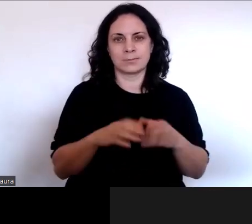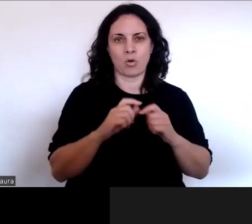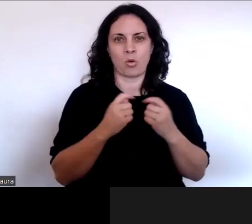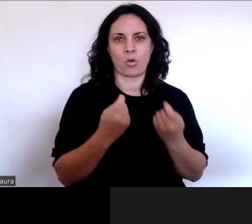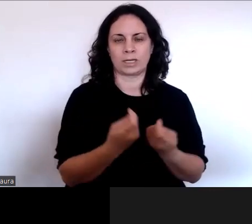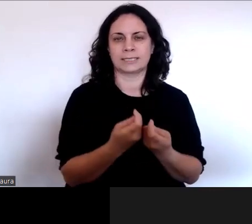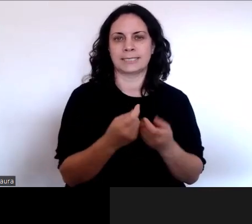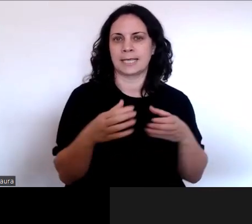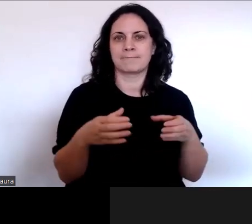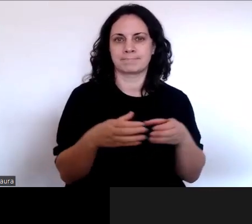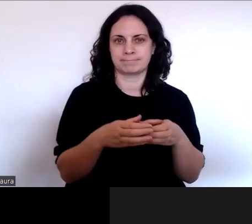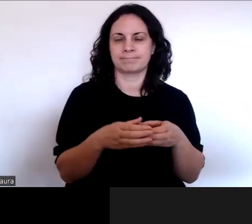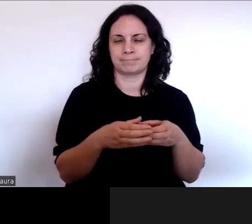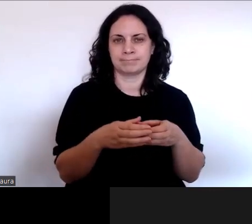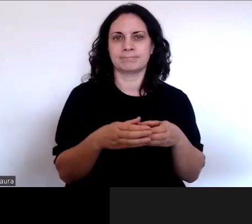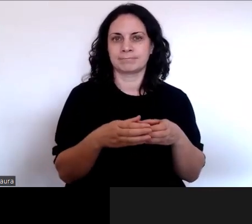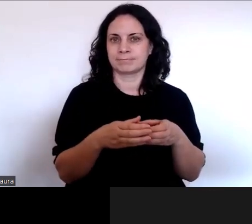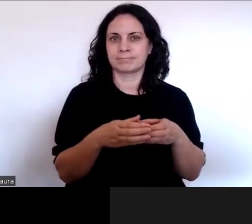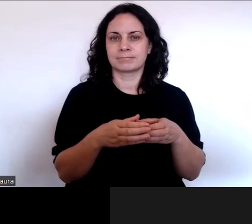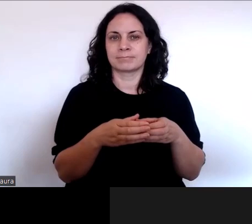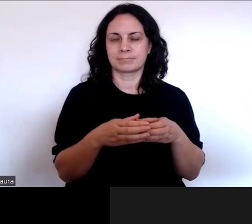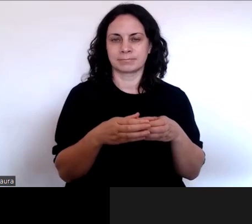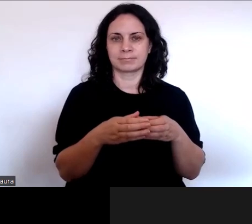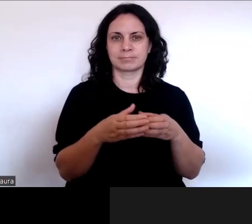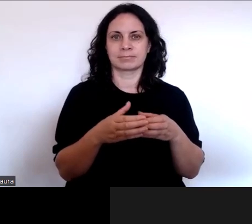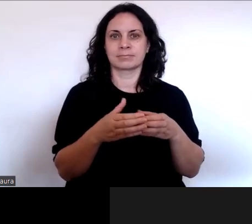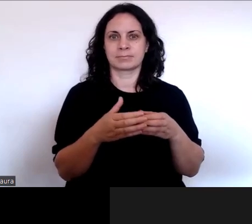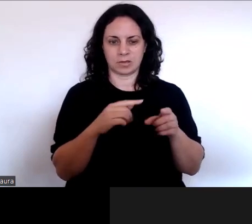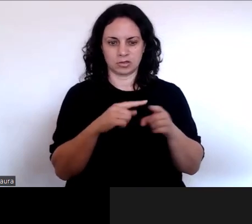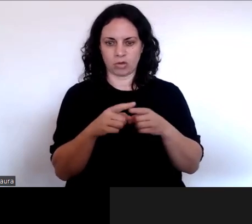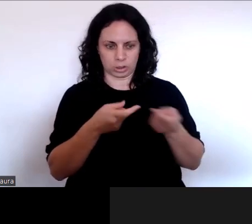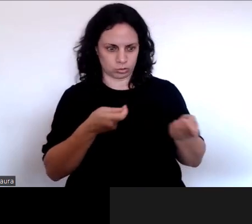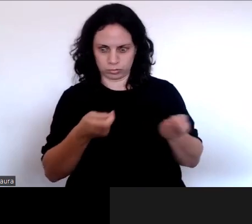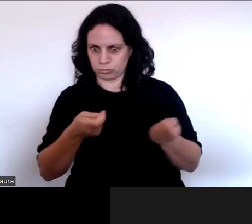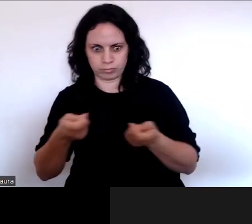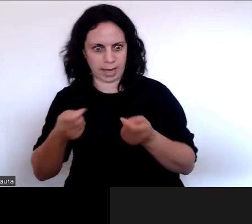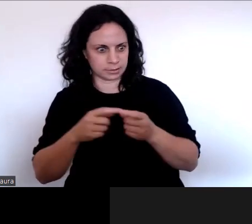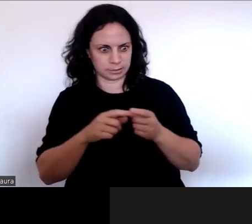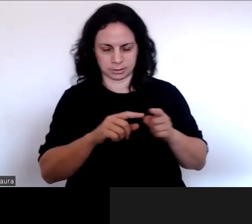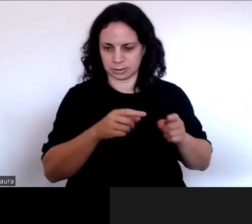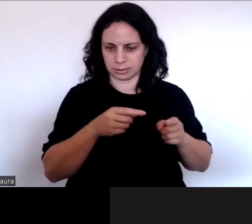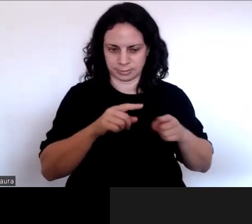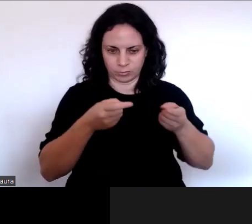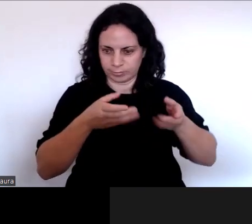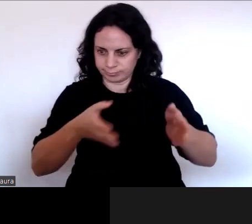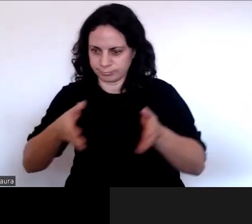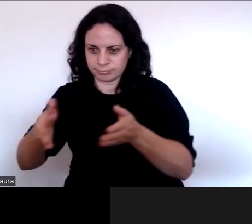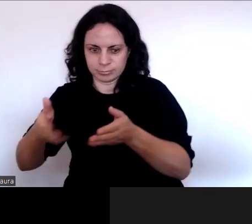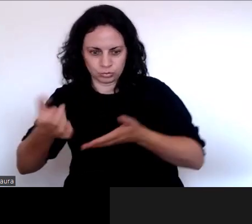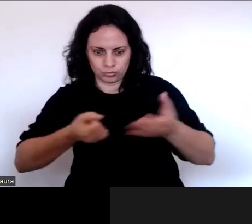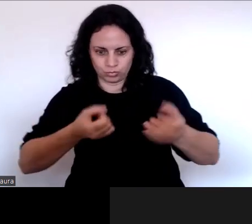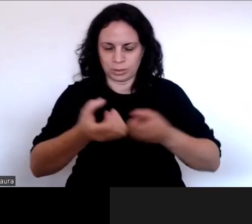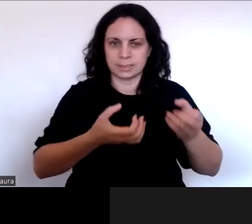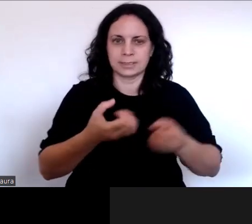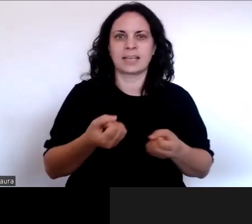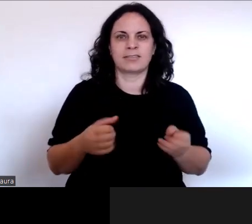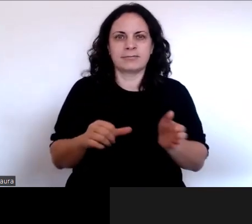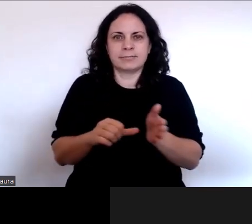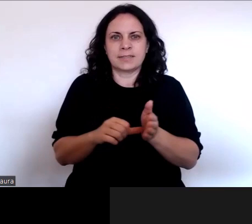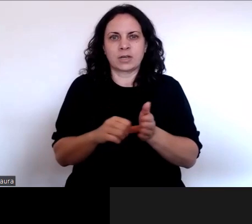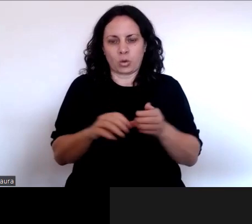Aren't able to manage all avenues of submissions, unfortunately, but